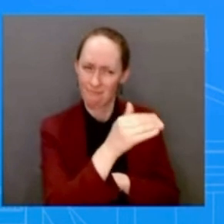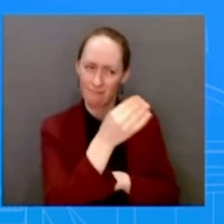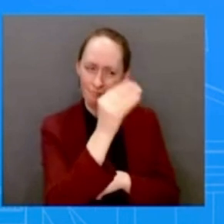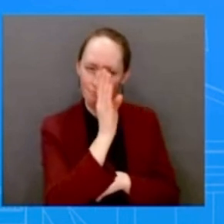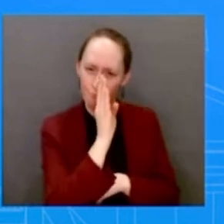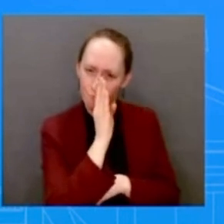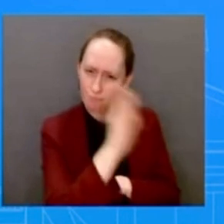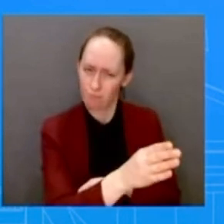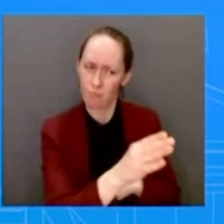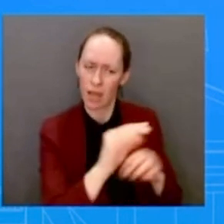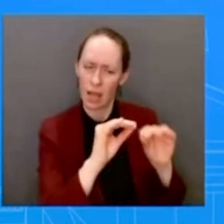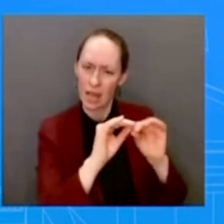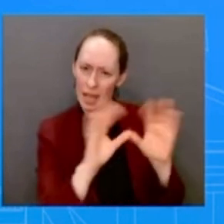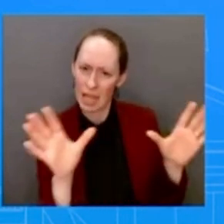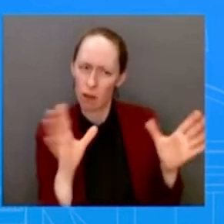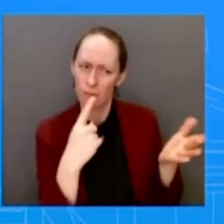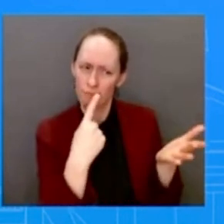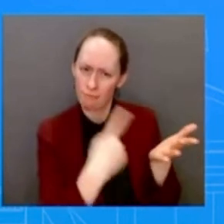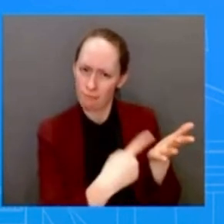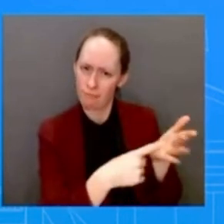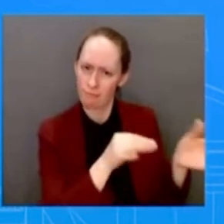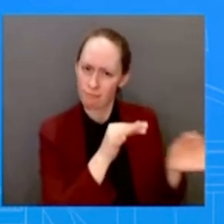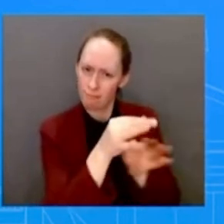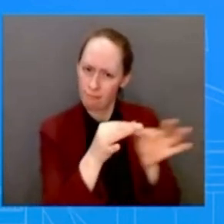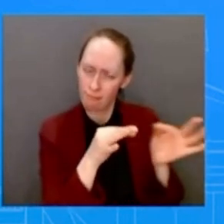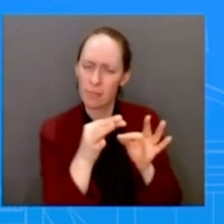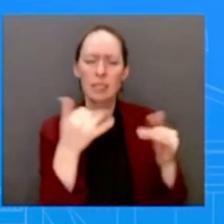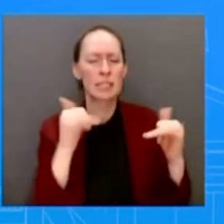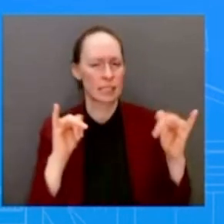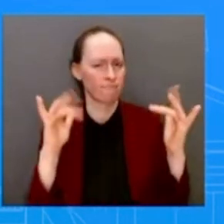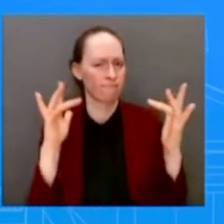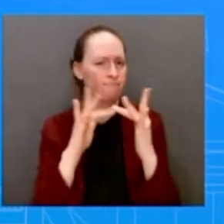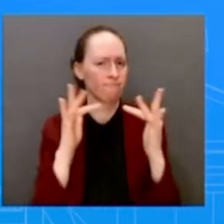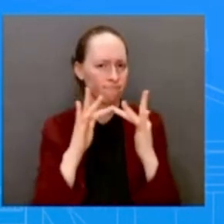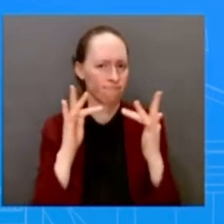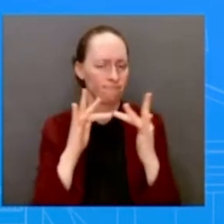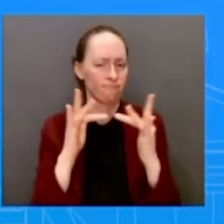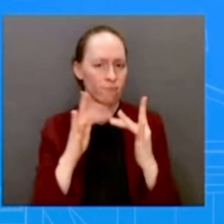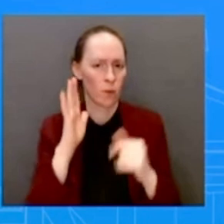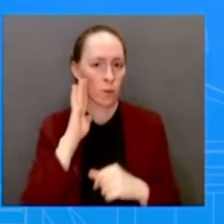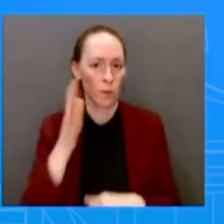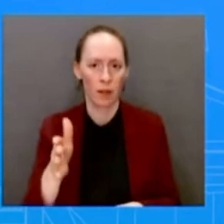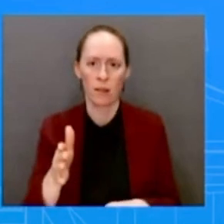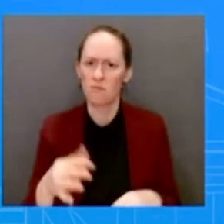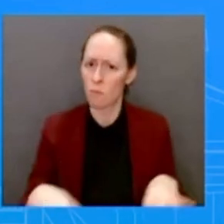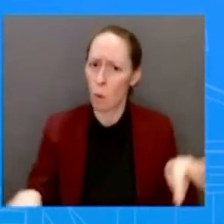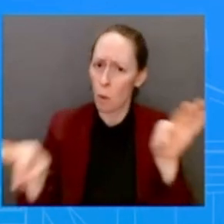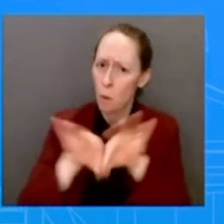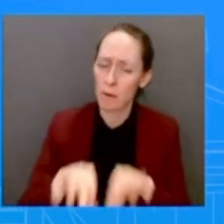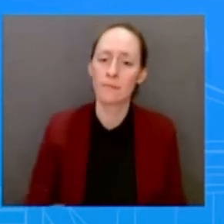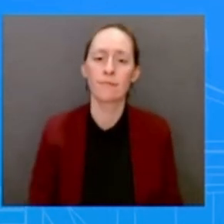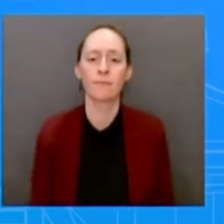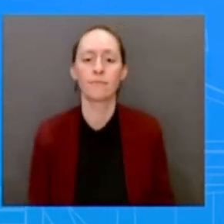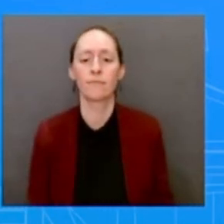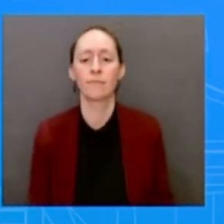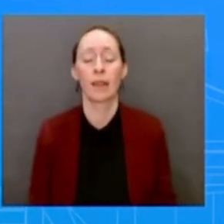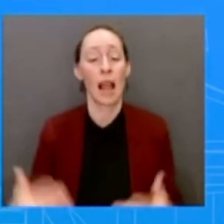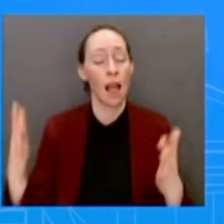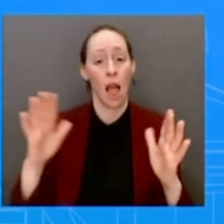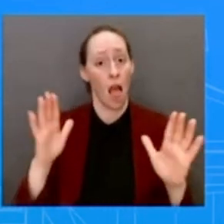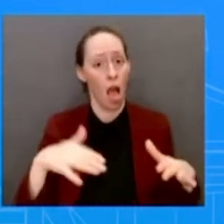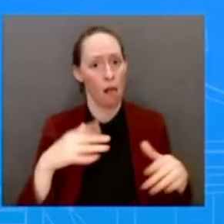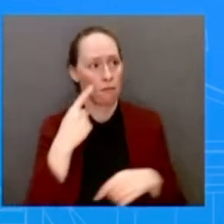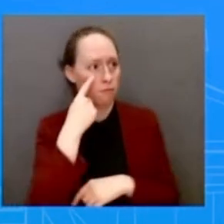of communication open is very important to us as well. But again, we haven't seen China take that action yet, but we've been very clear and had